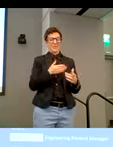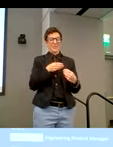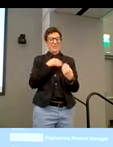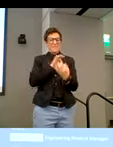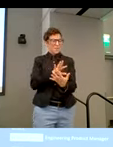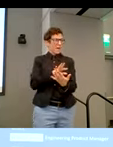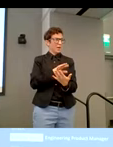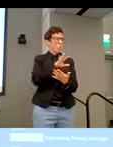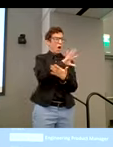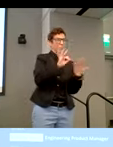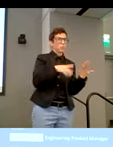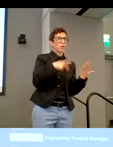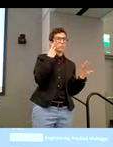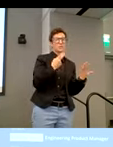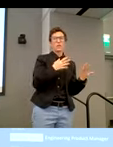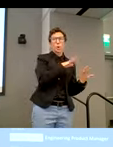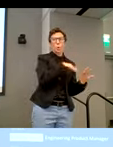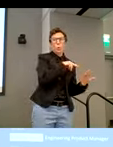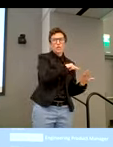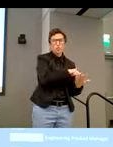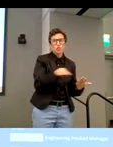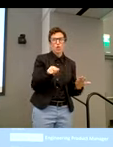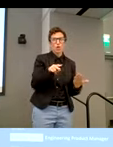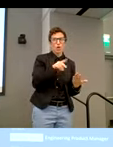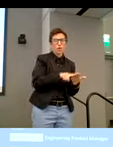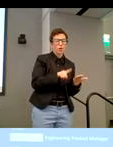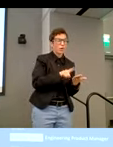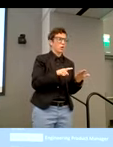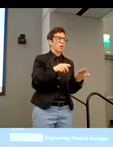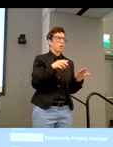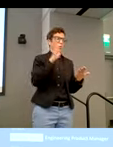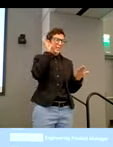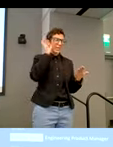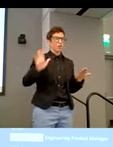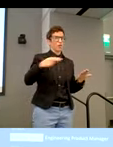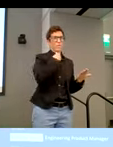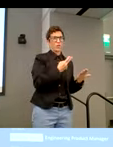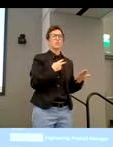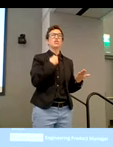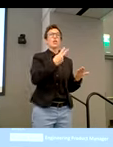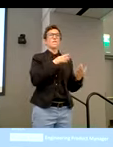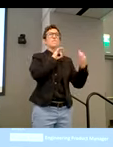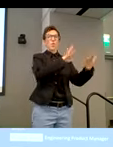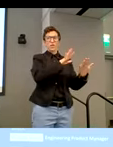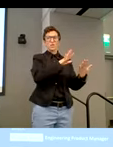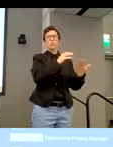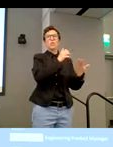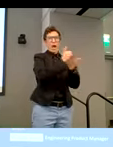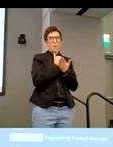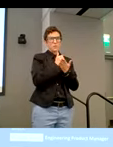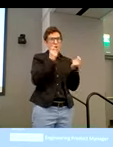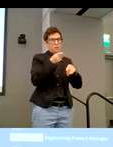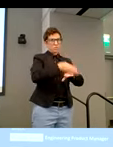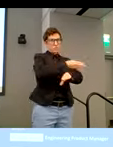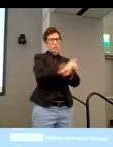options would you like to see? We do look at them. We do hear your voice and your voice is what drives change. So please take that extra second. We appreciate it.